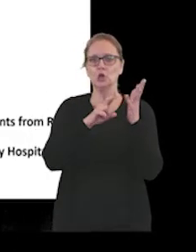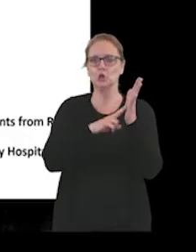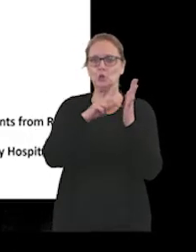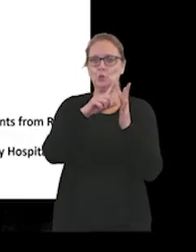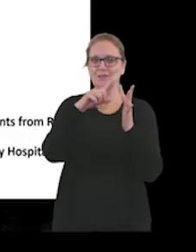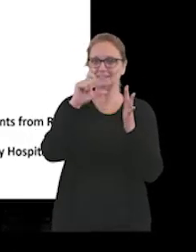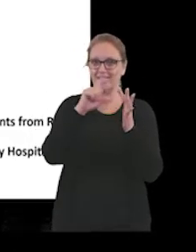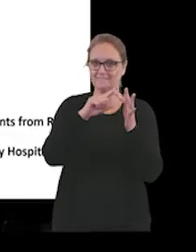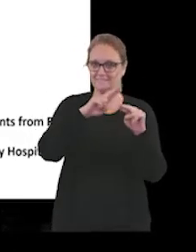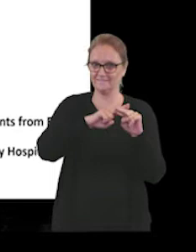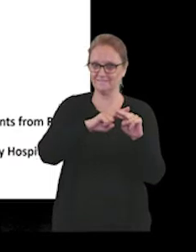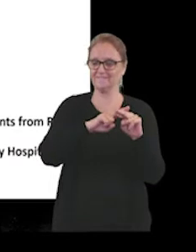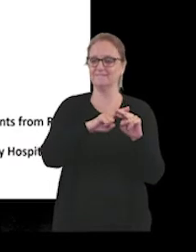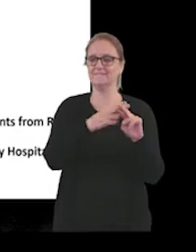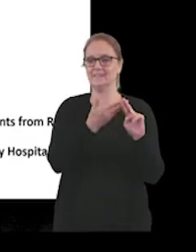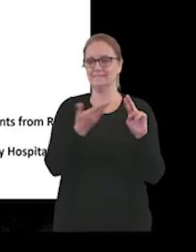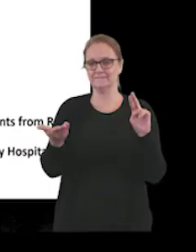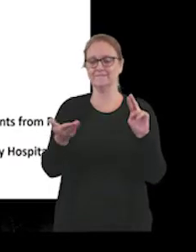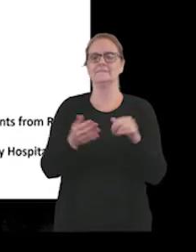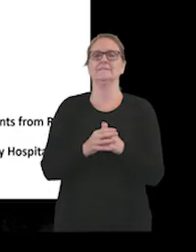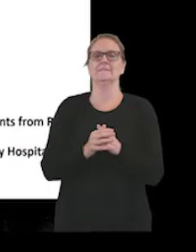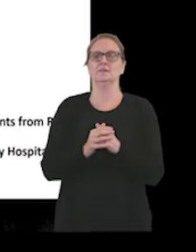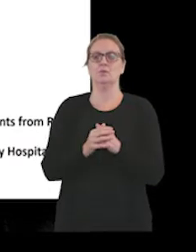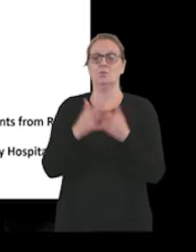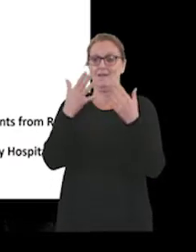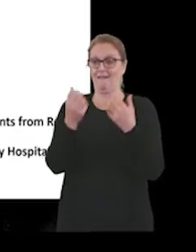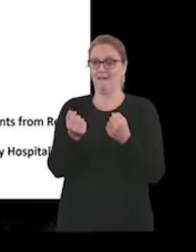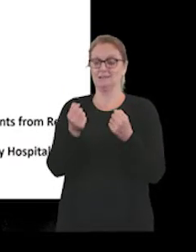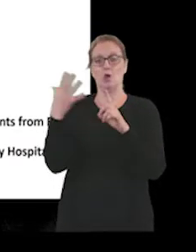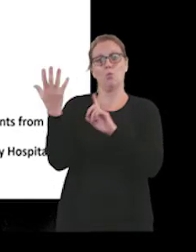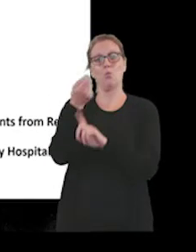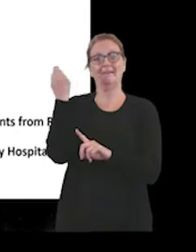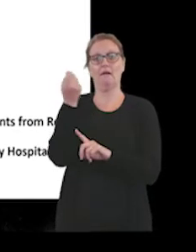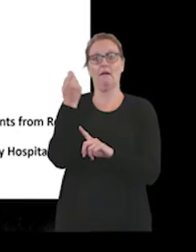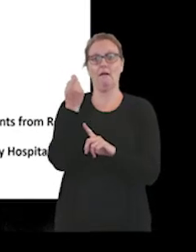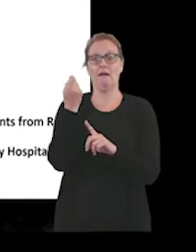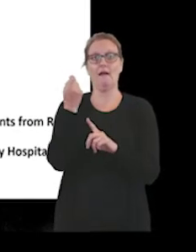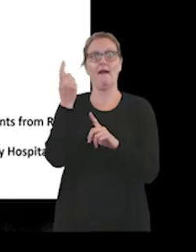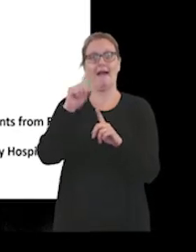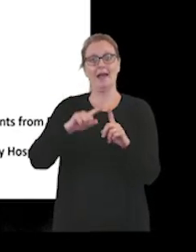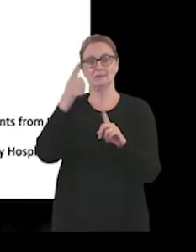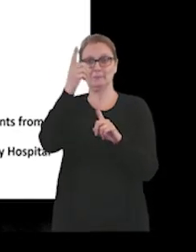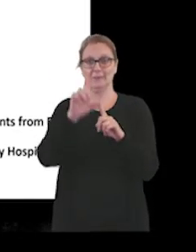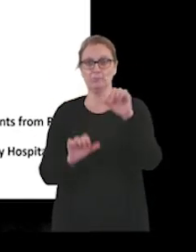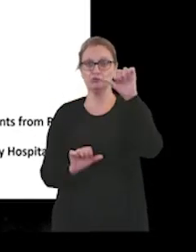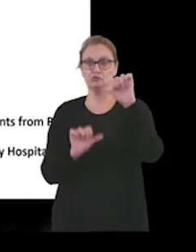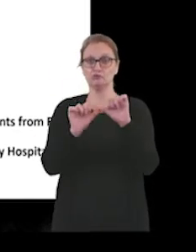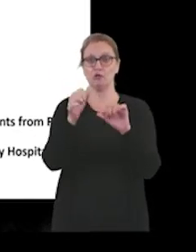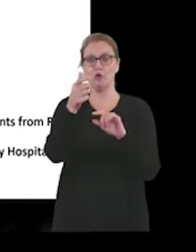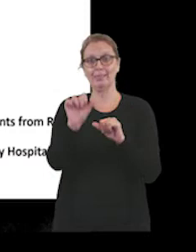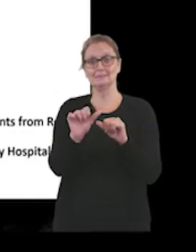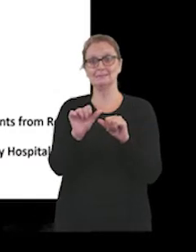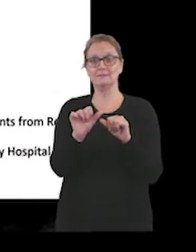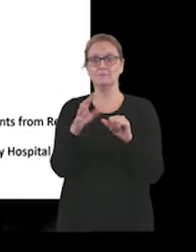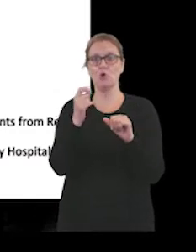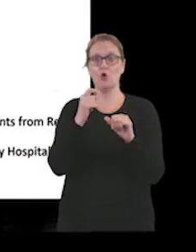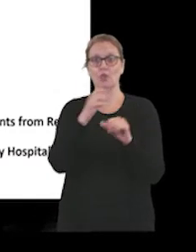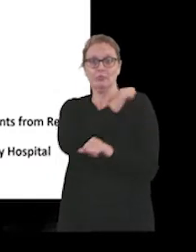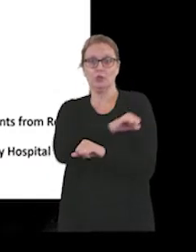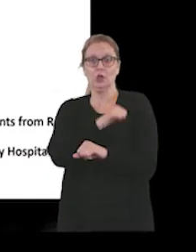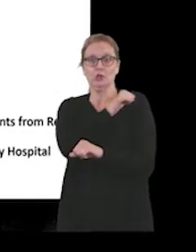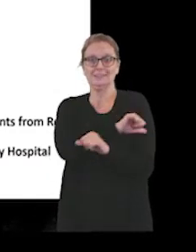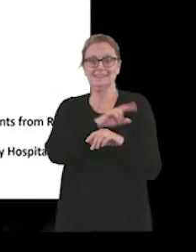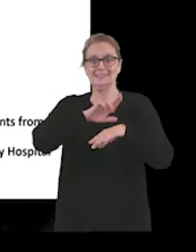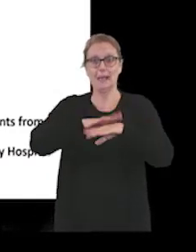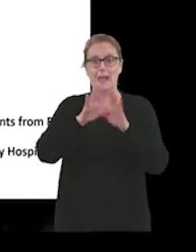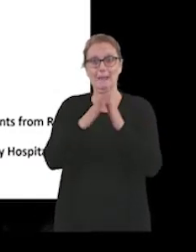And we had a winner and a number of people shortlisted for the Nursing Times Awards.